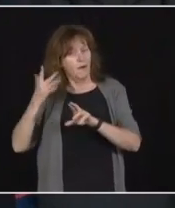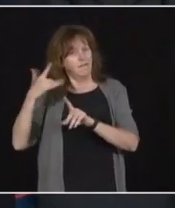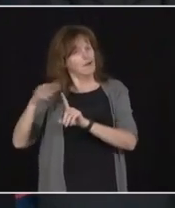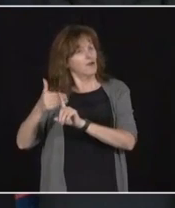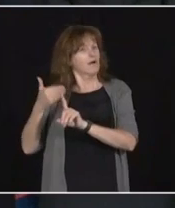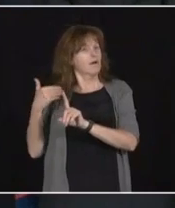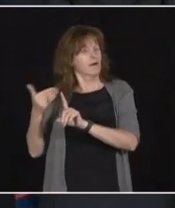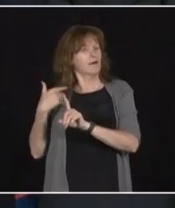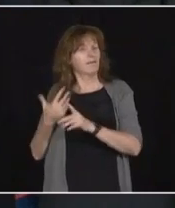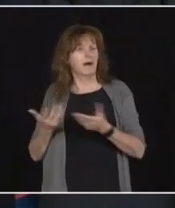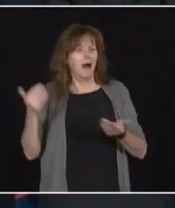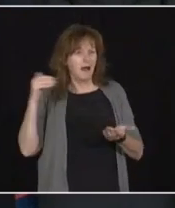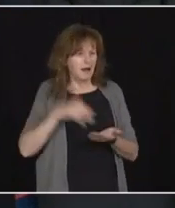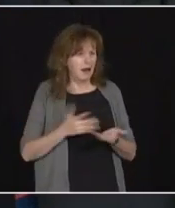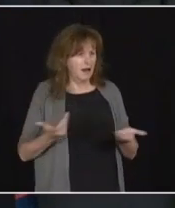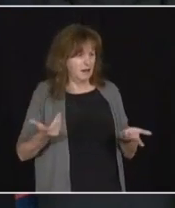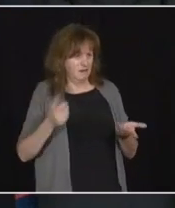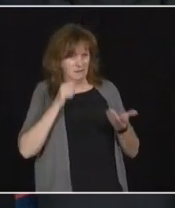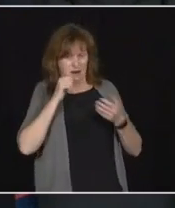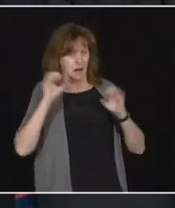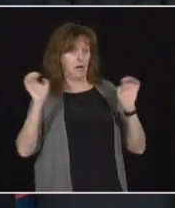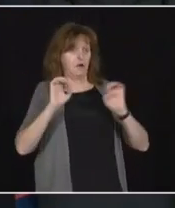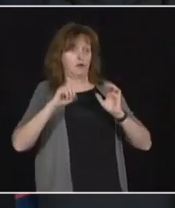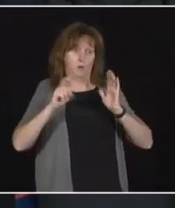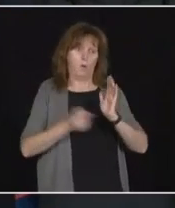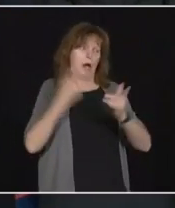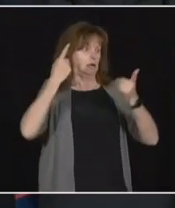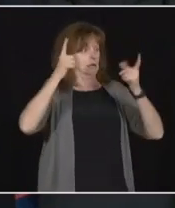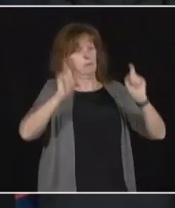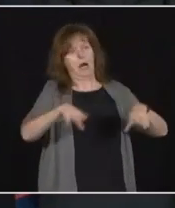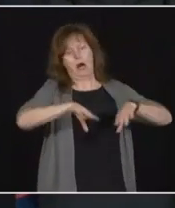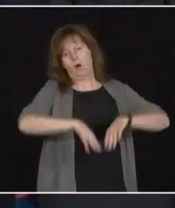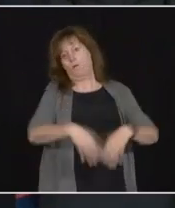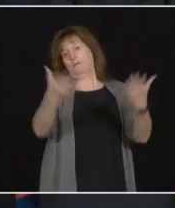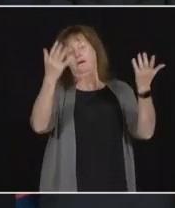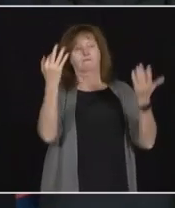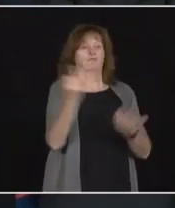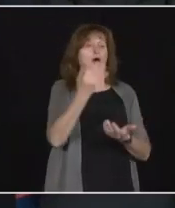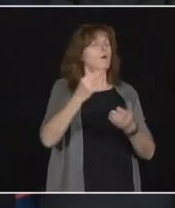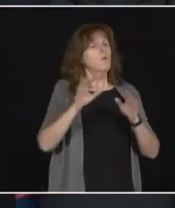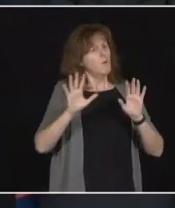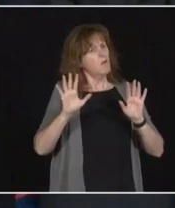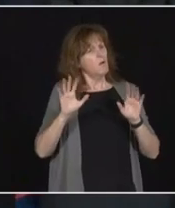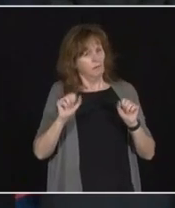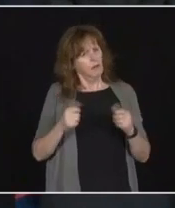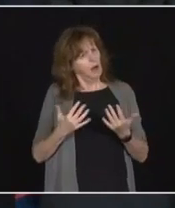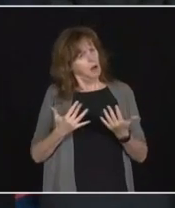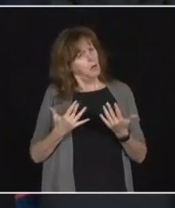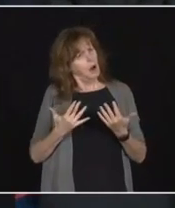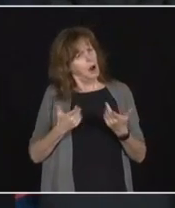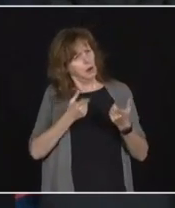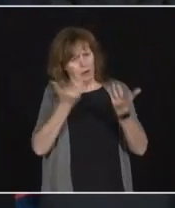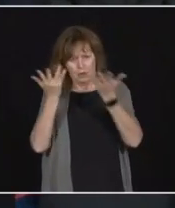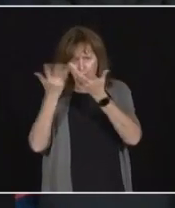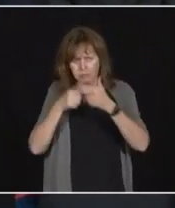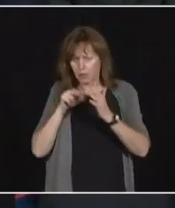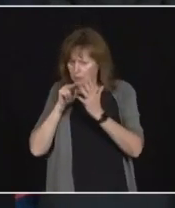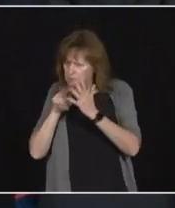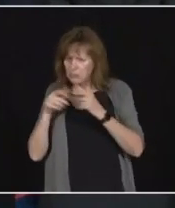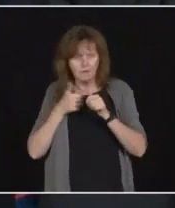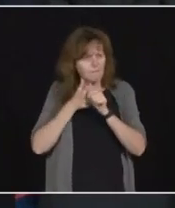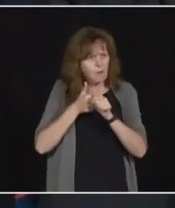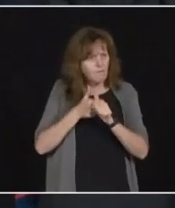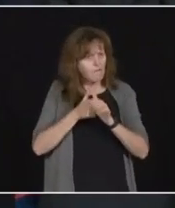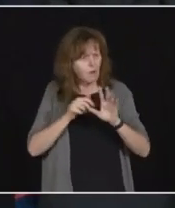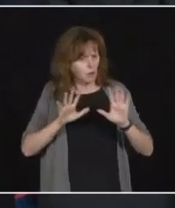that they have to open up. Now, they can wait a few days. They can a And some of the areas,